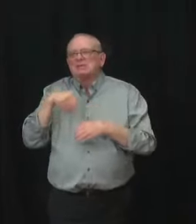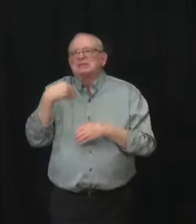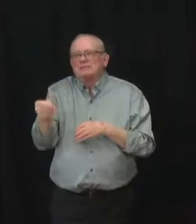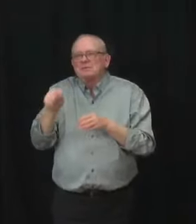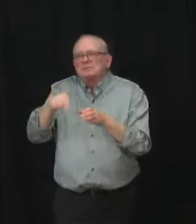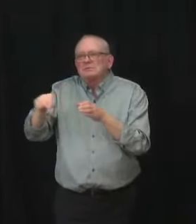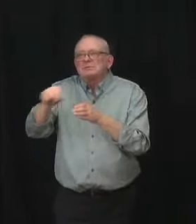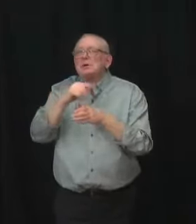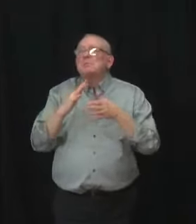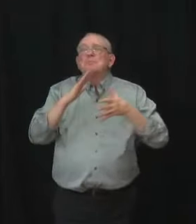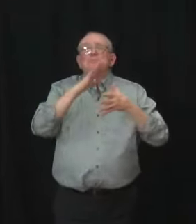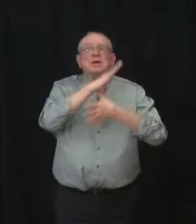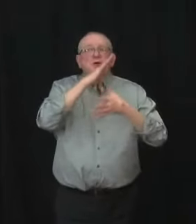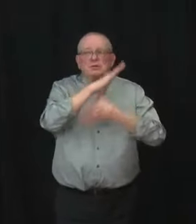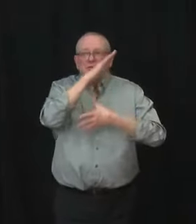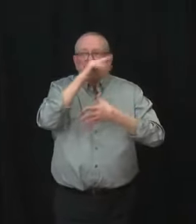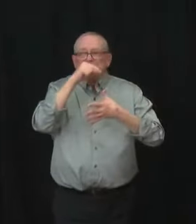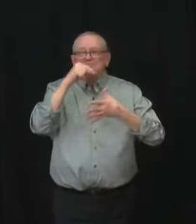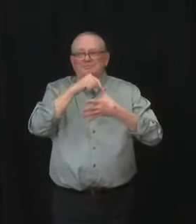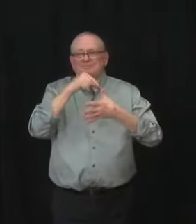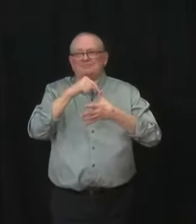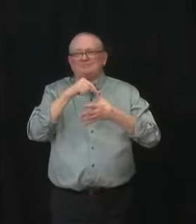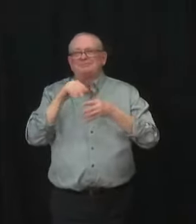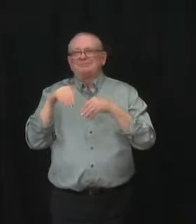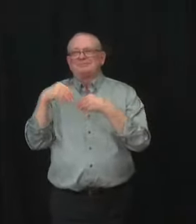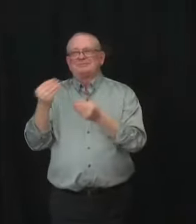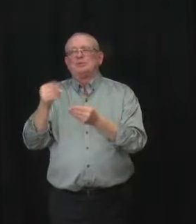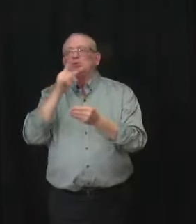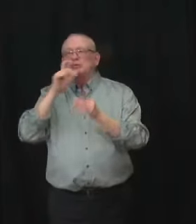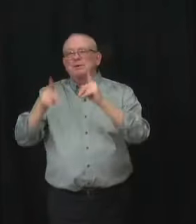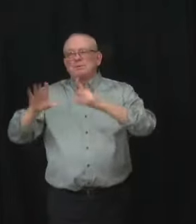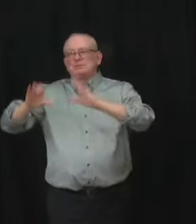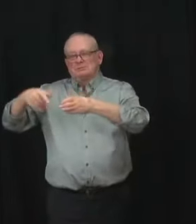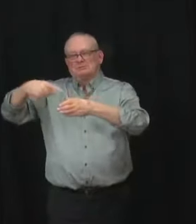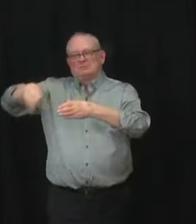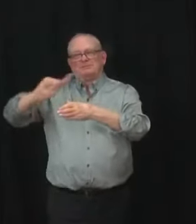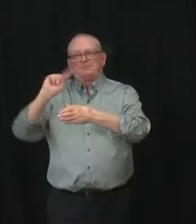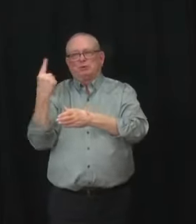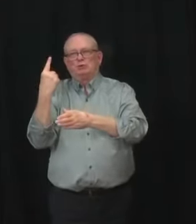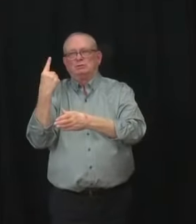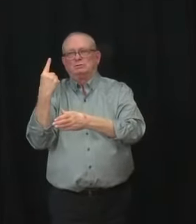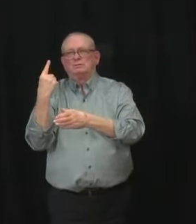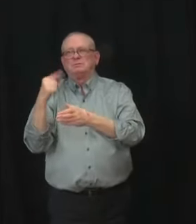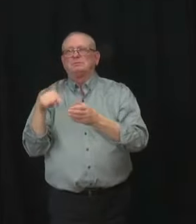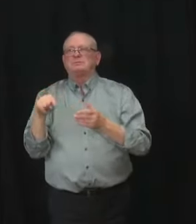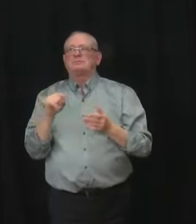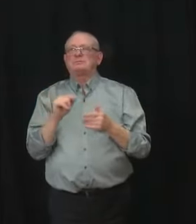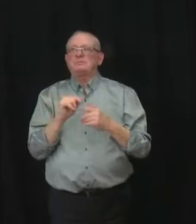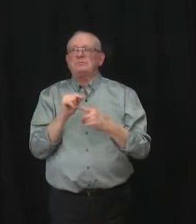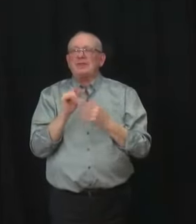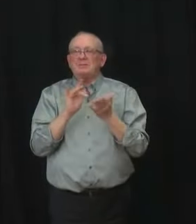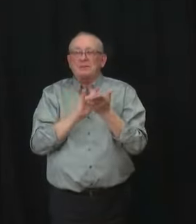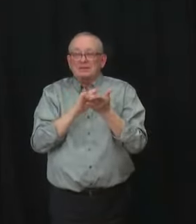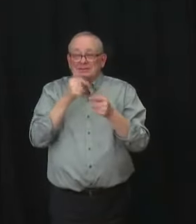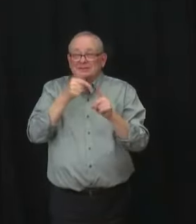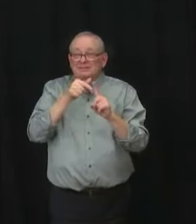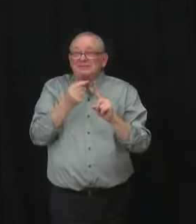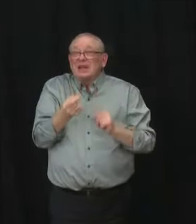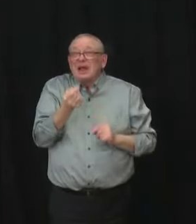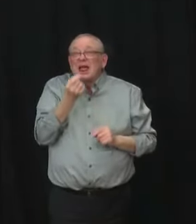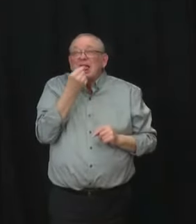will be first in line. Paxlovid is a pill taken orally that is available only with a prescription.